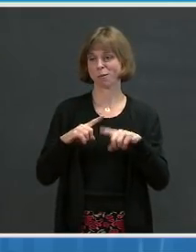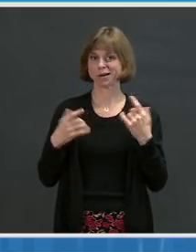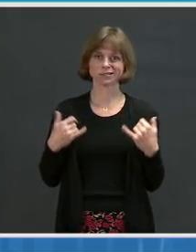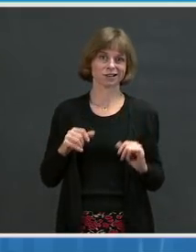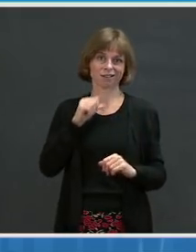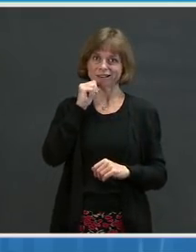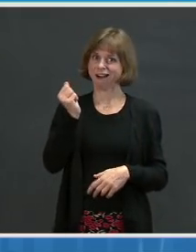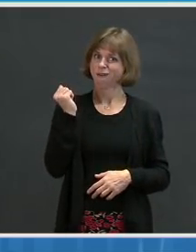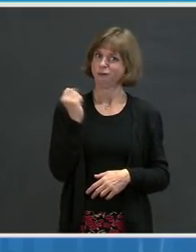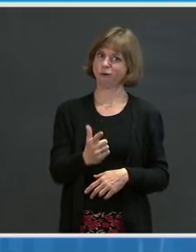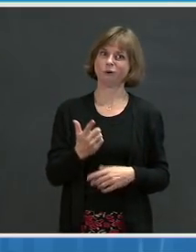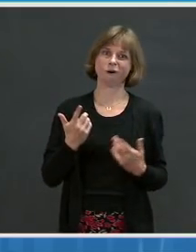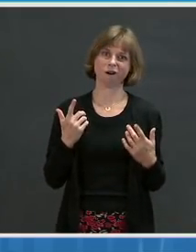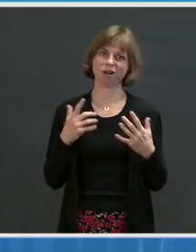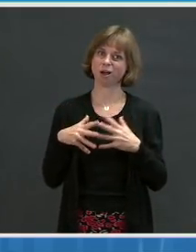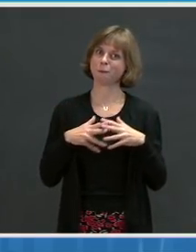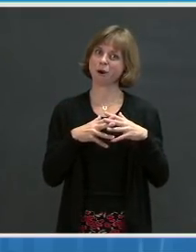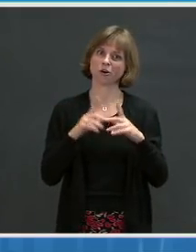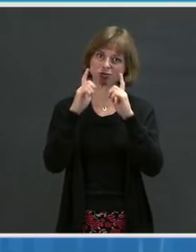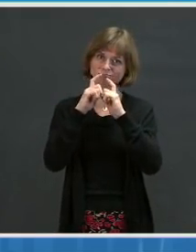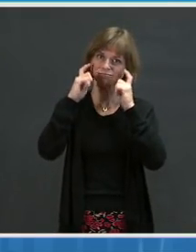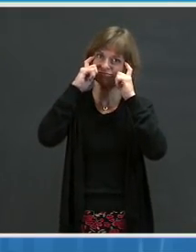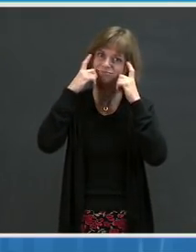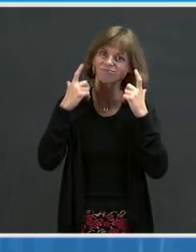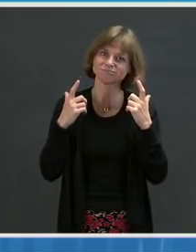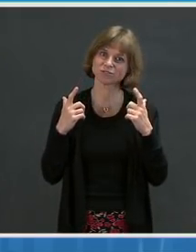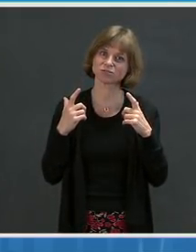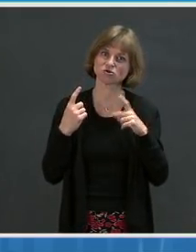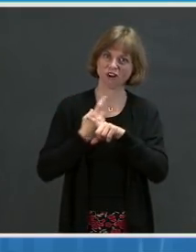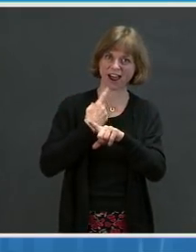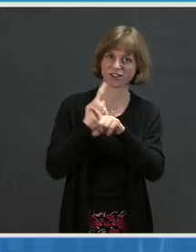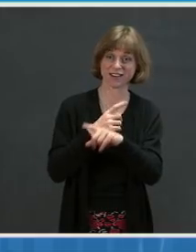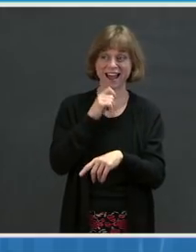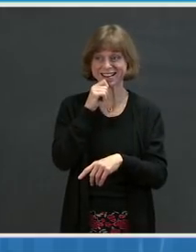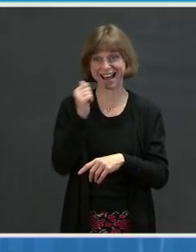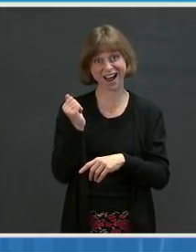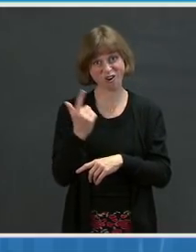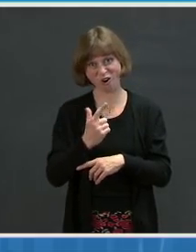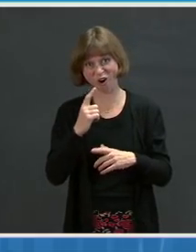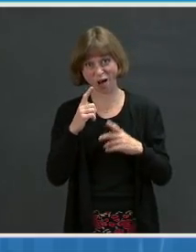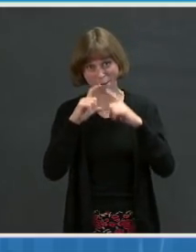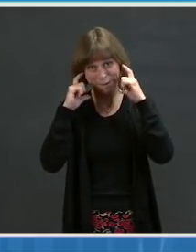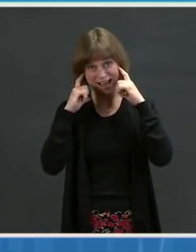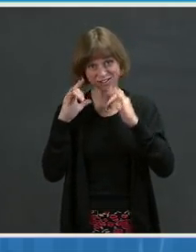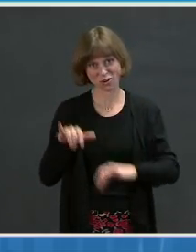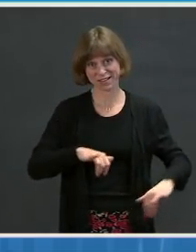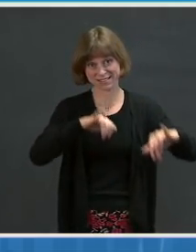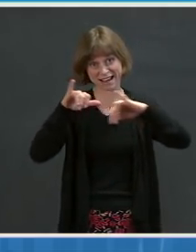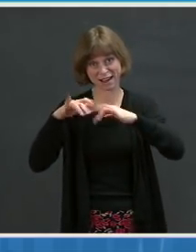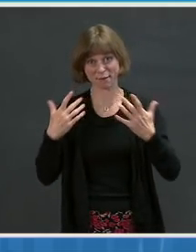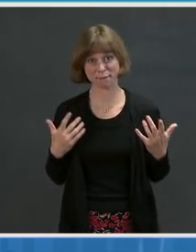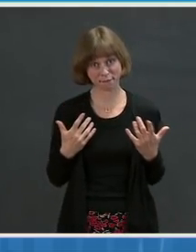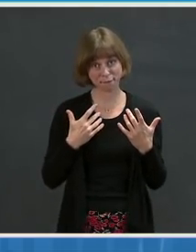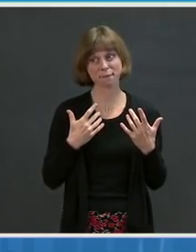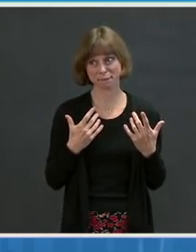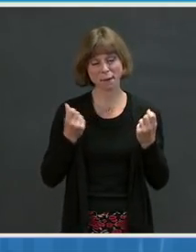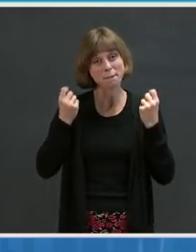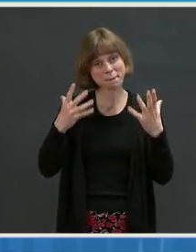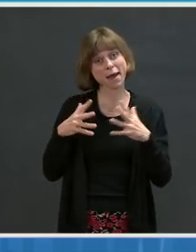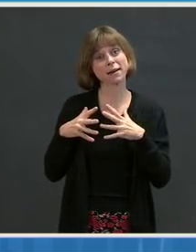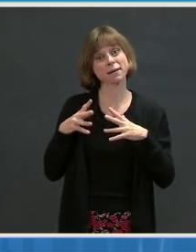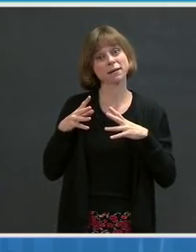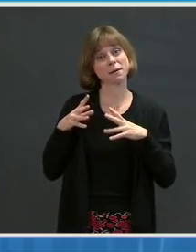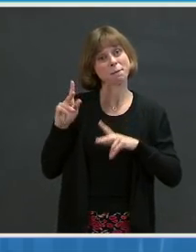regularly, and not all masks are equal. Many Americans need access to a mask that provides effective